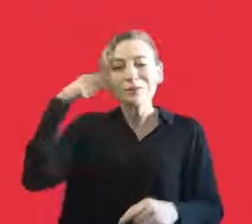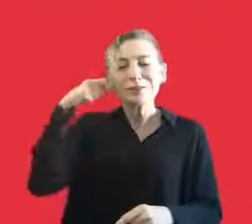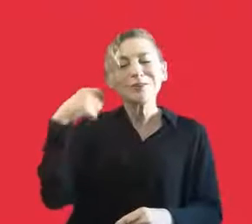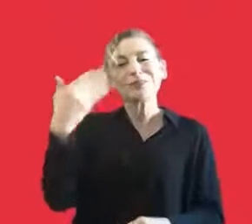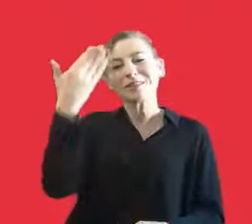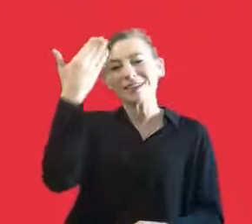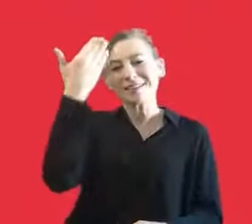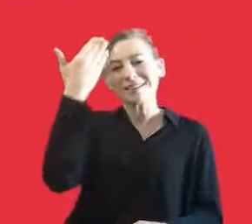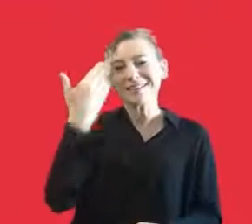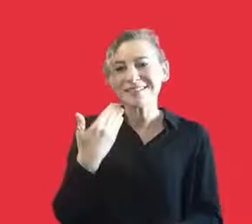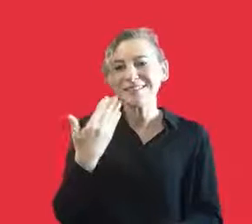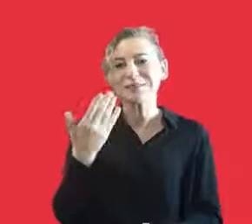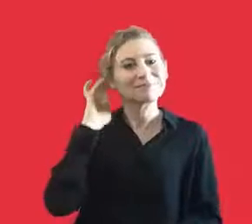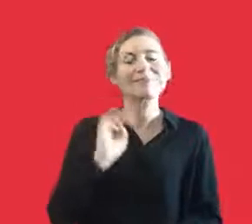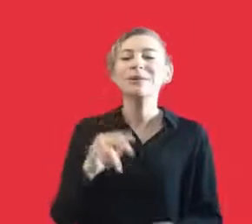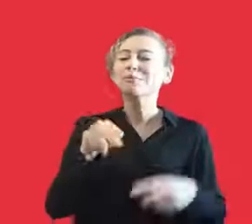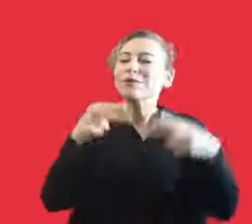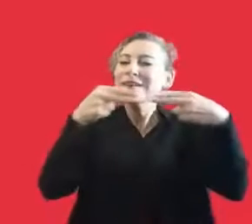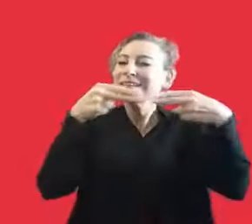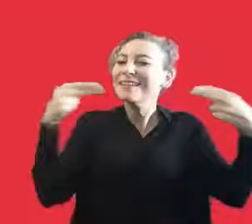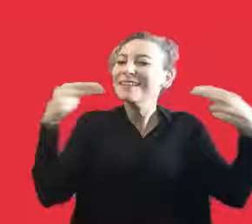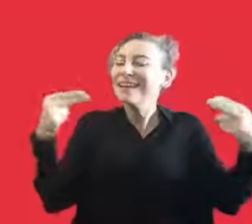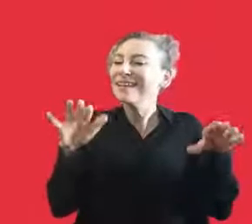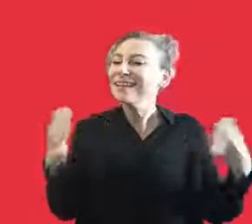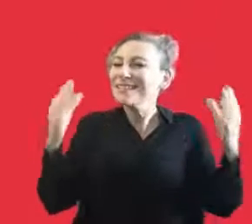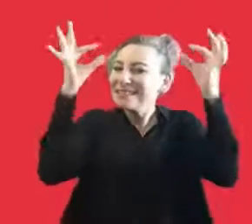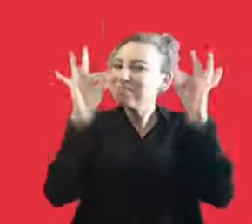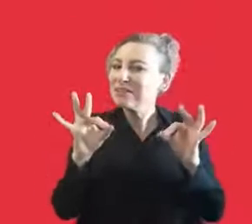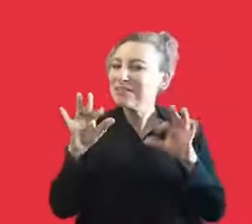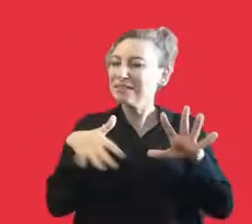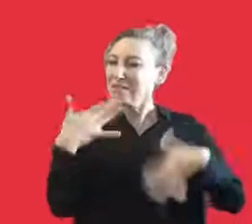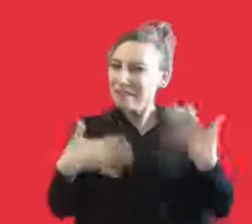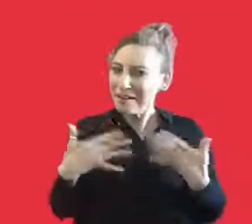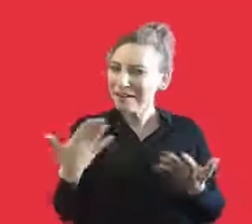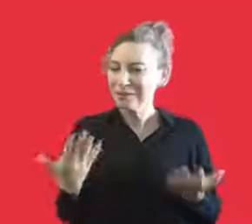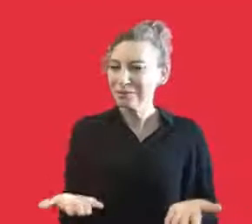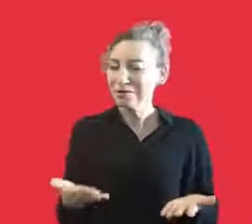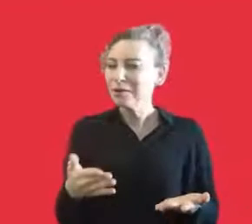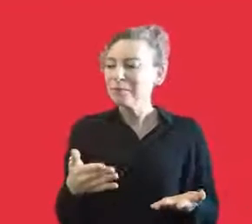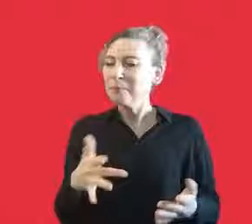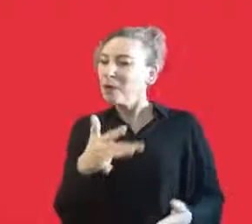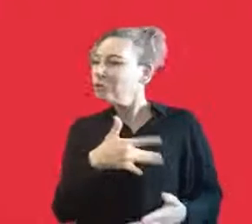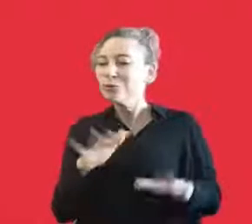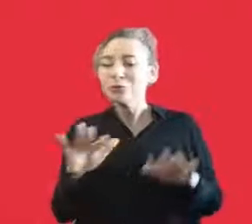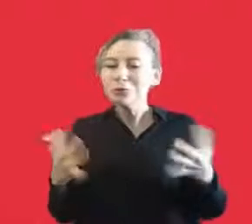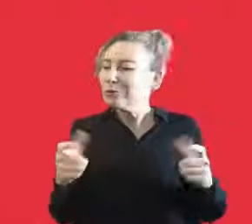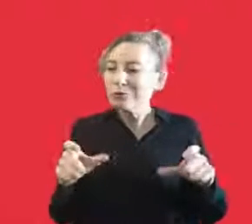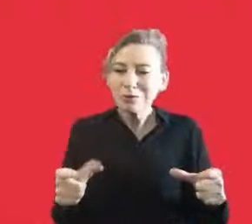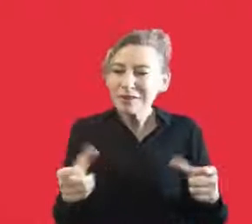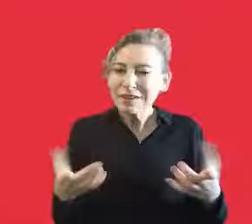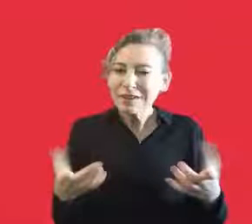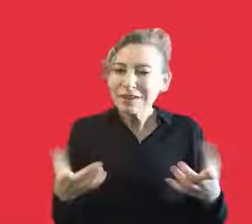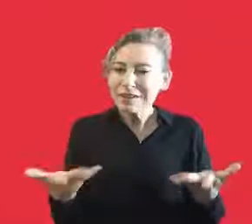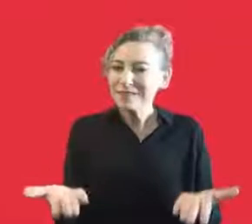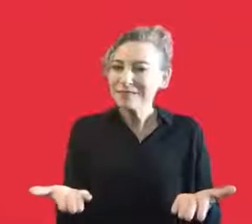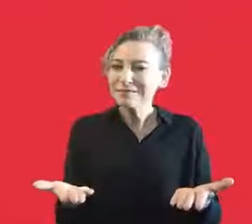videos from time to time and we have seen one performance just a while ago. In fact, we are curious, how did this story start? And we would